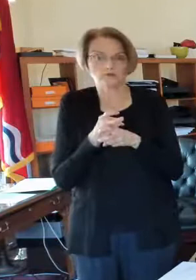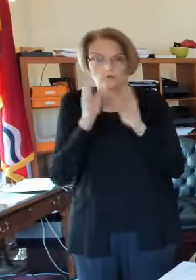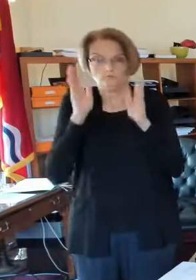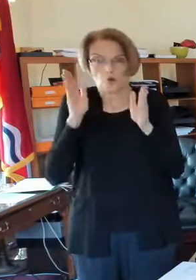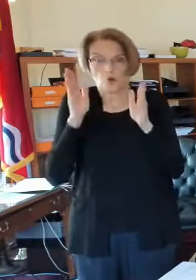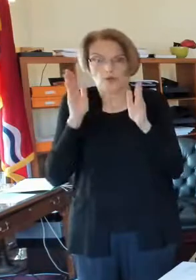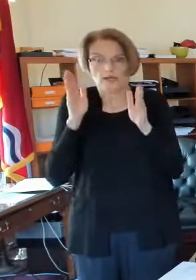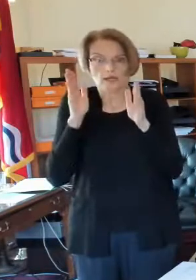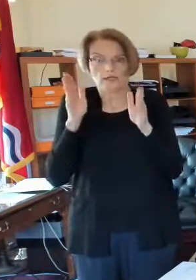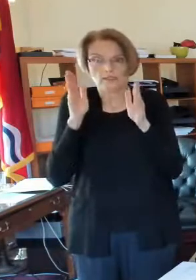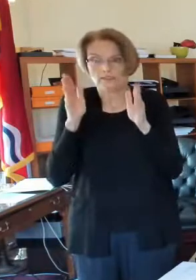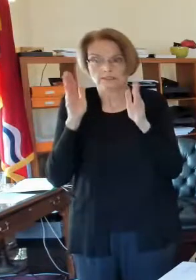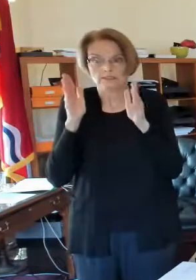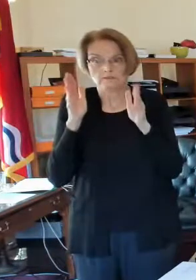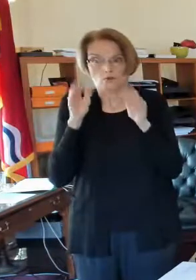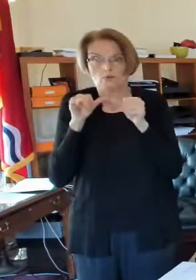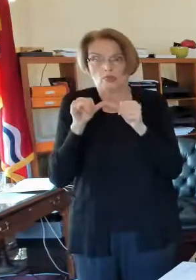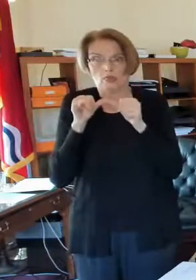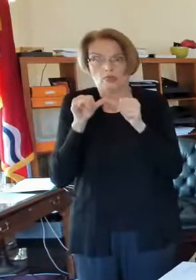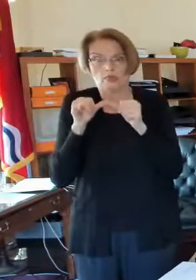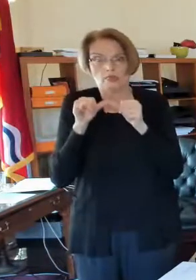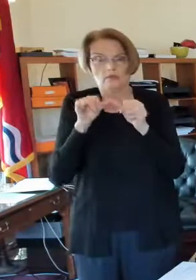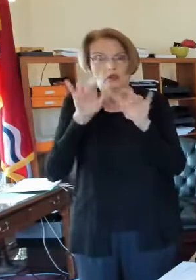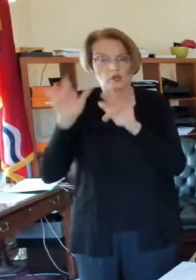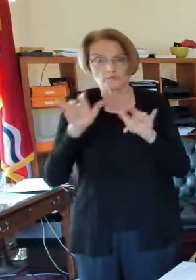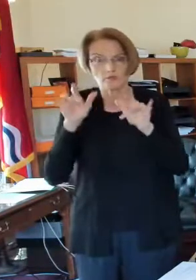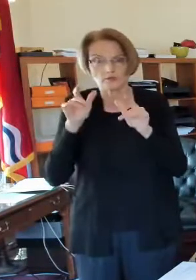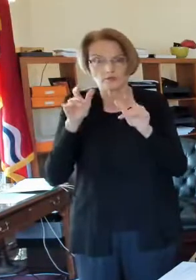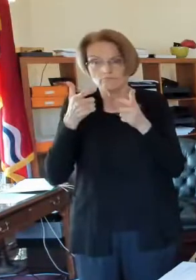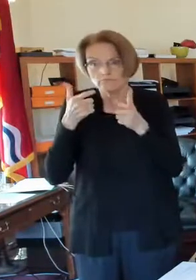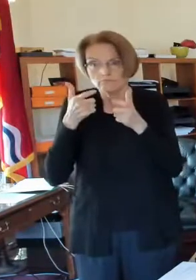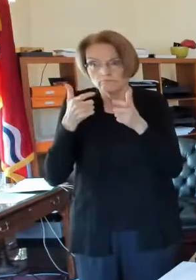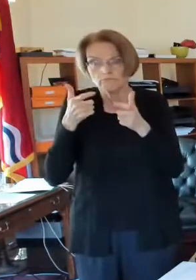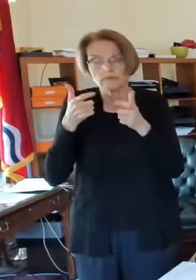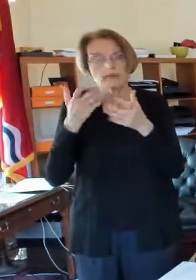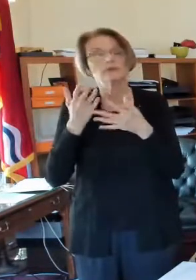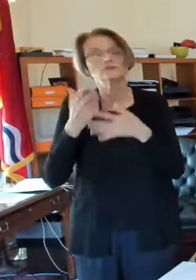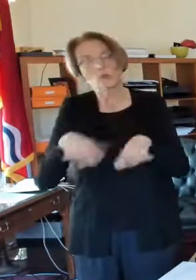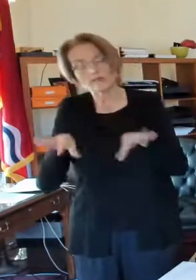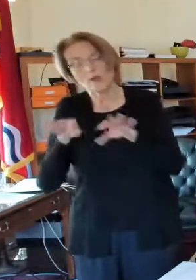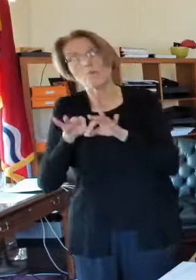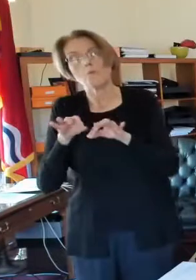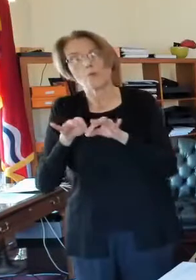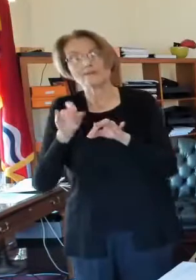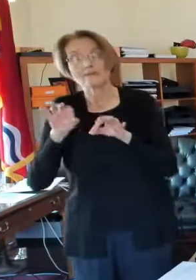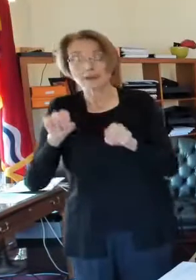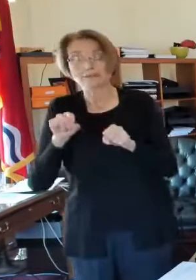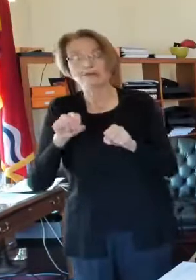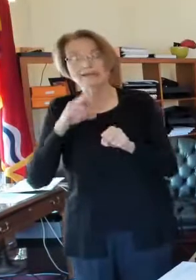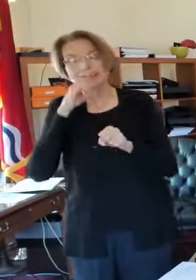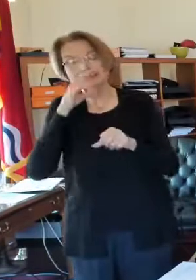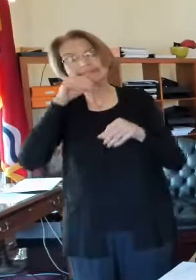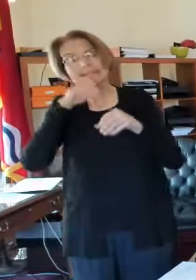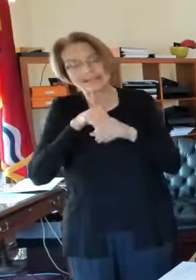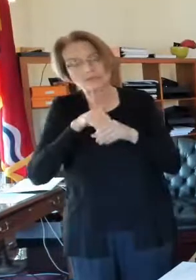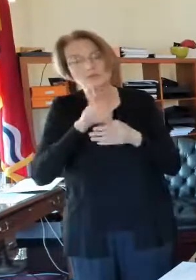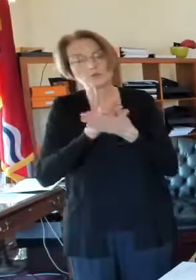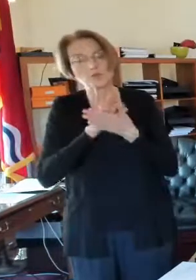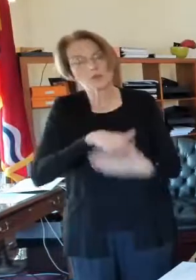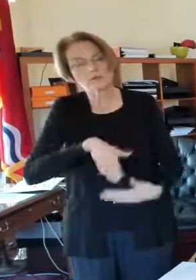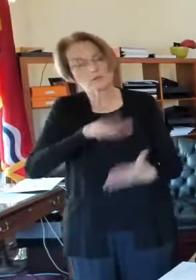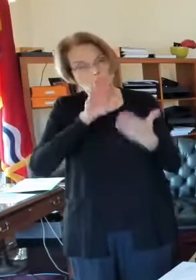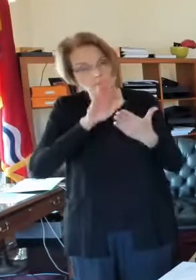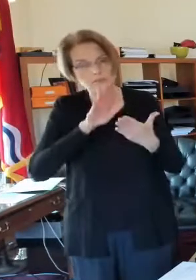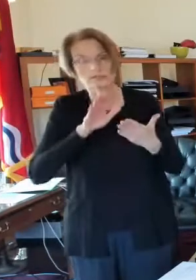that attention span on a computer screen. So important that our kids stay in school, if at all possible. Want to keep the kids safe,